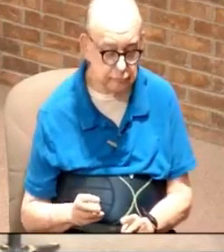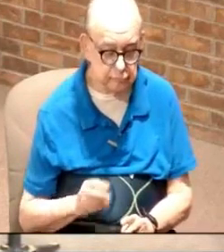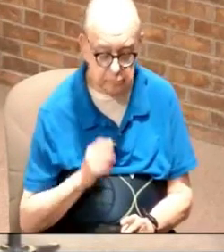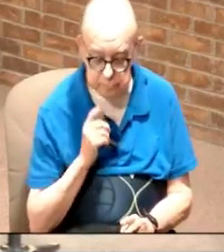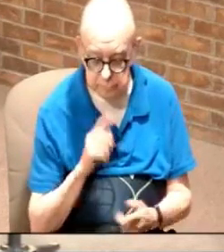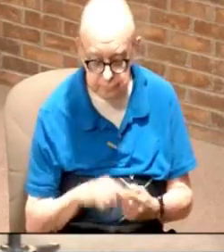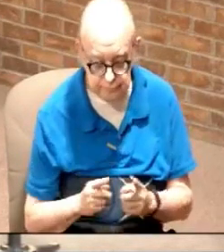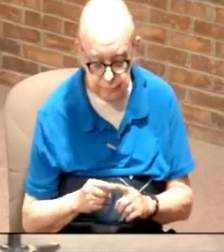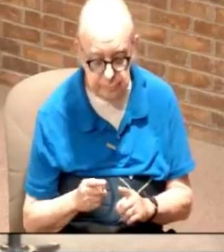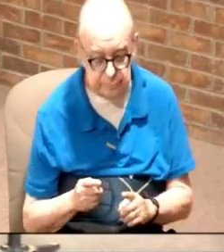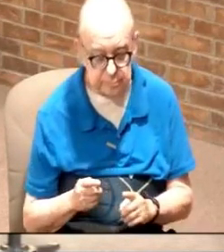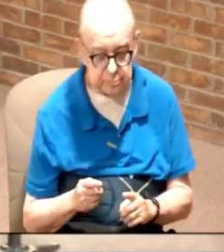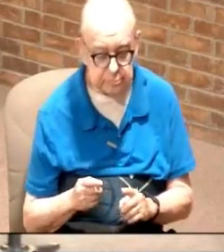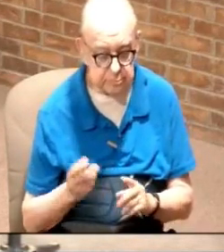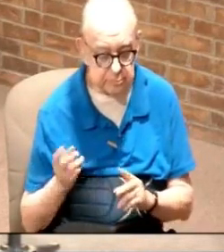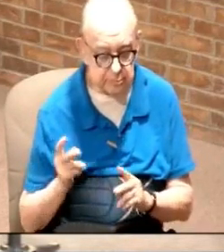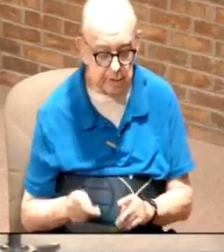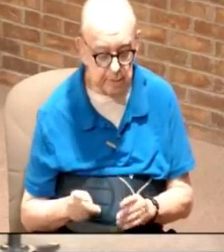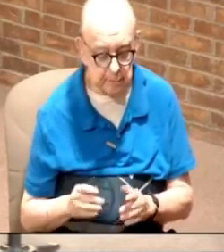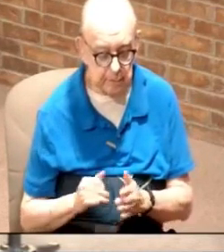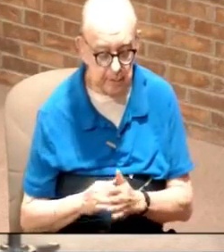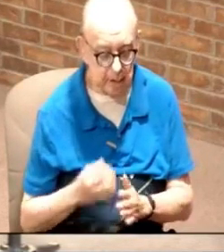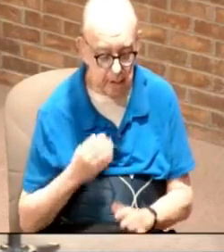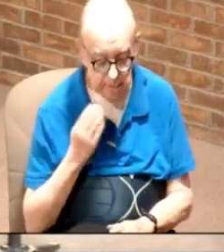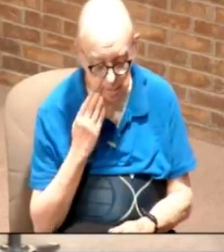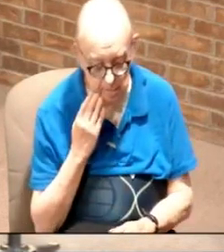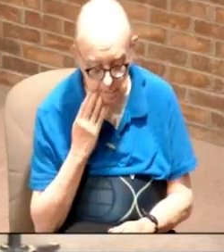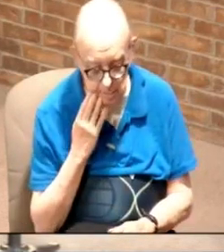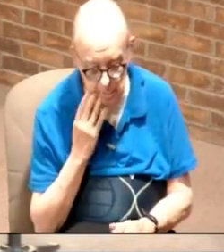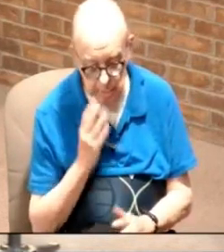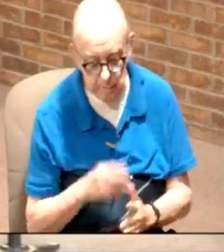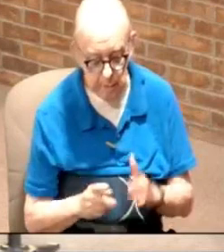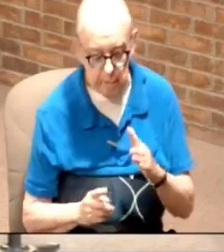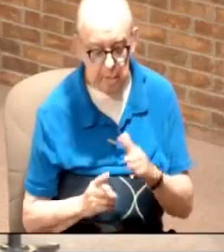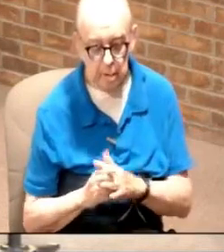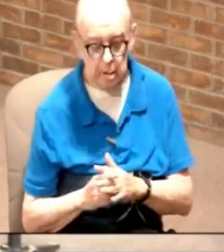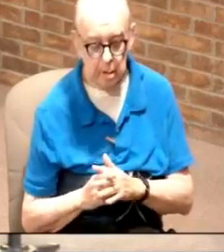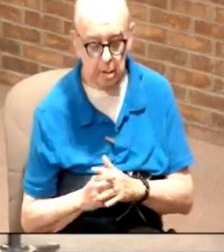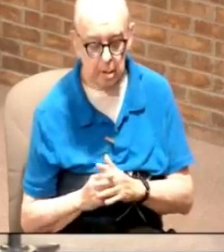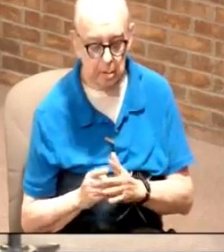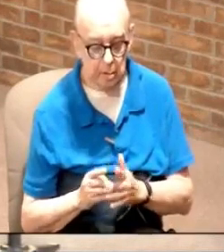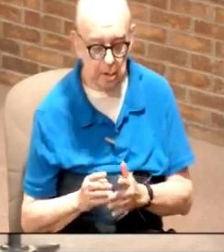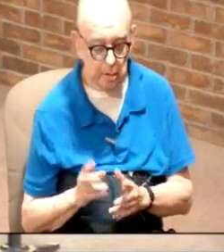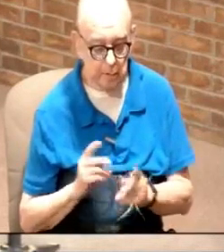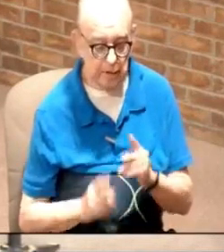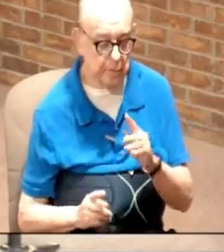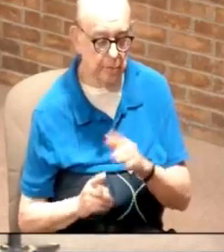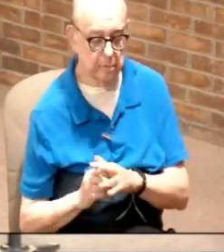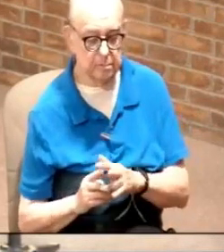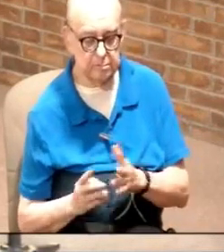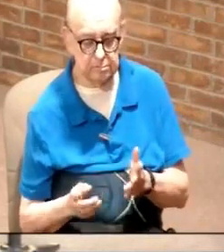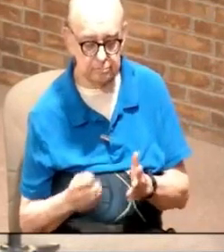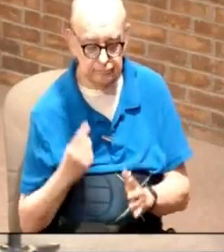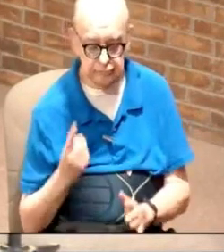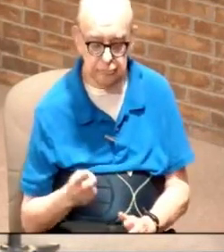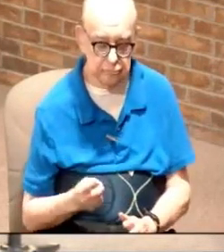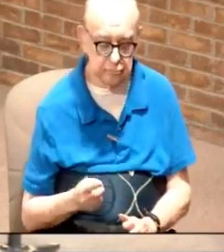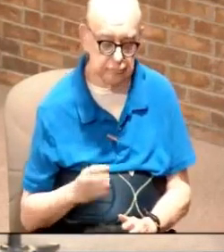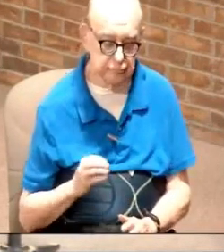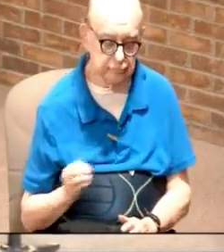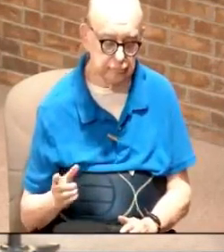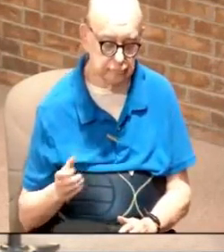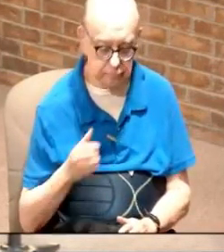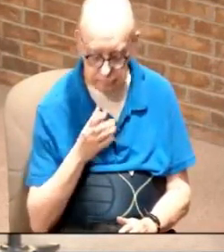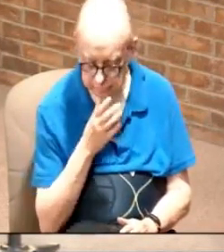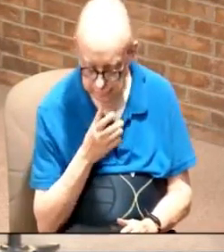nobody that I know it just showed up somehow somewhere it showed up and I think this is cool